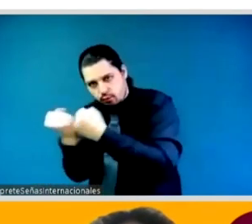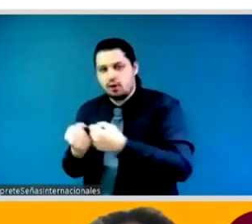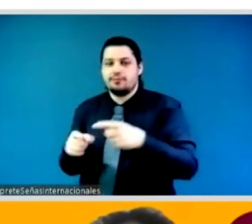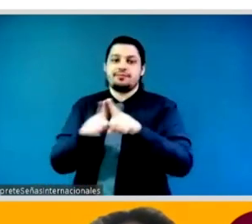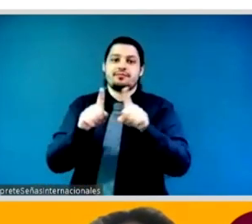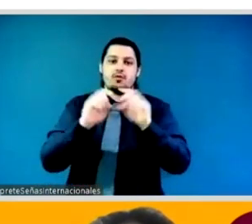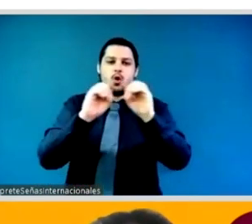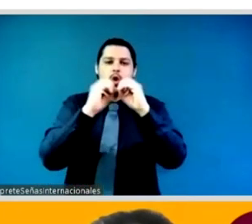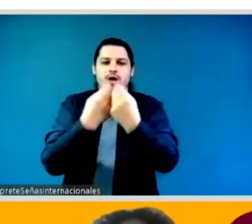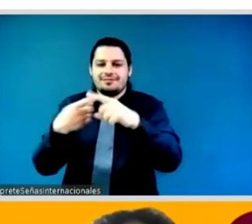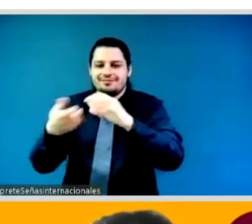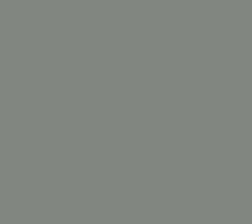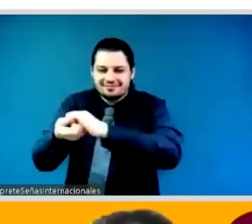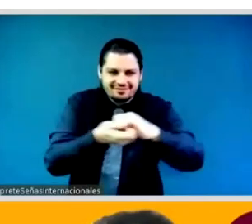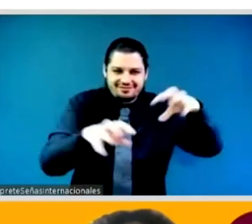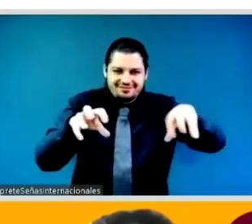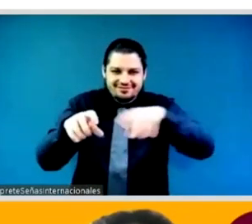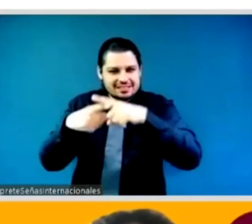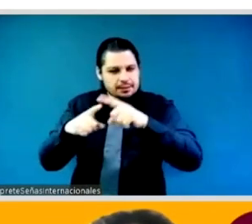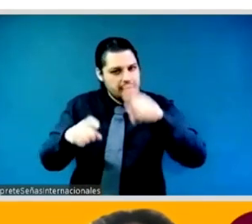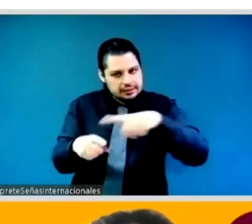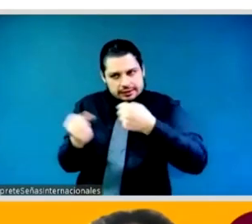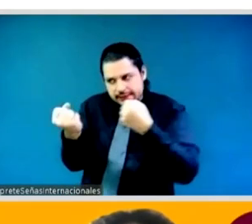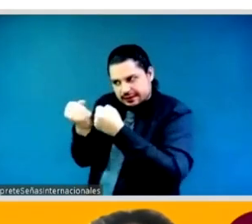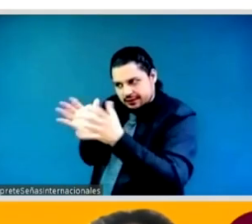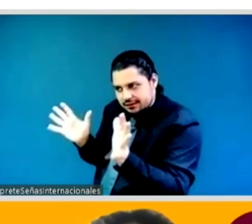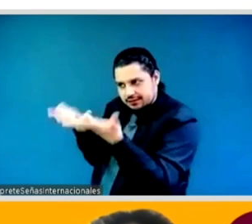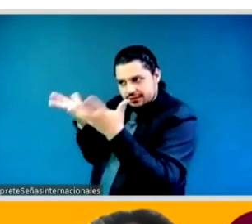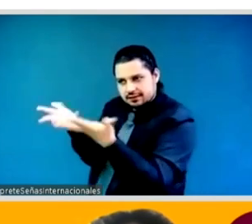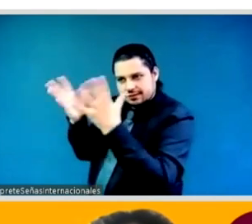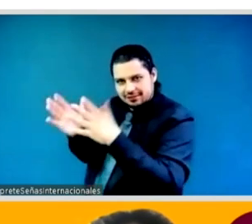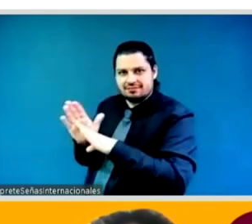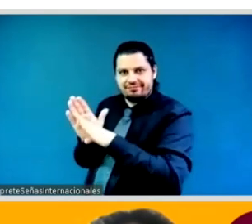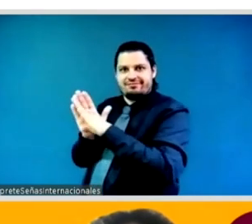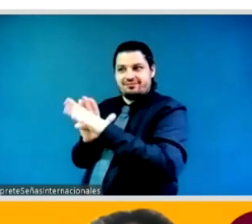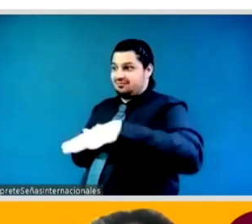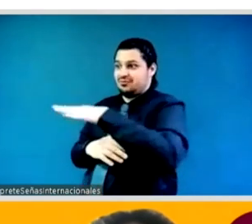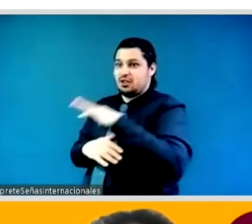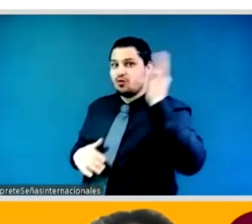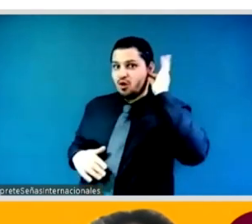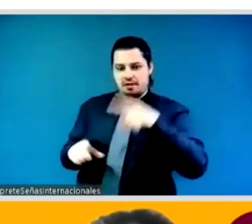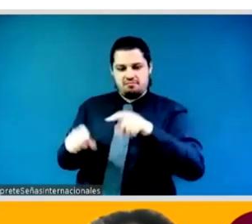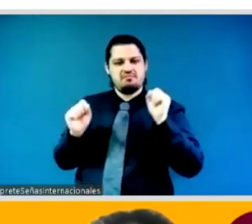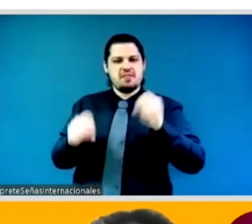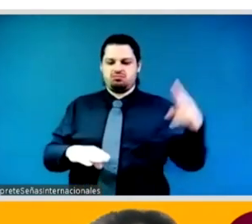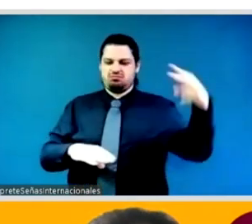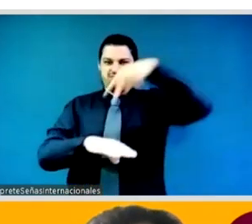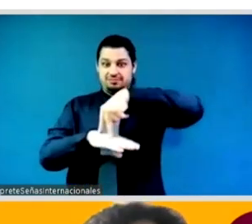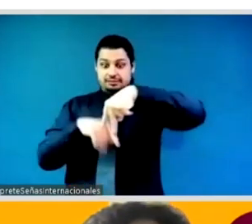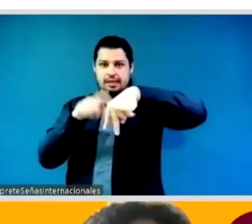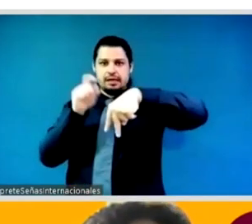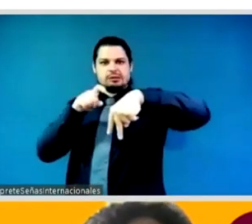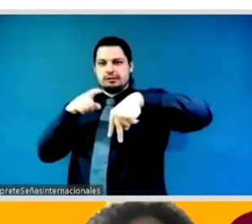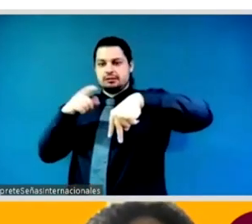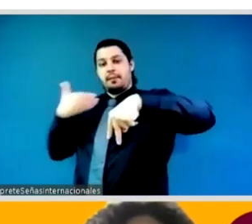concerning civic space with attention in particular to the demands and experiences of feminist activists and